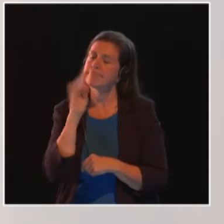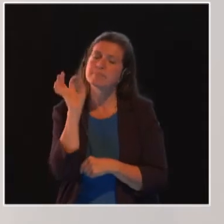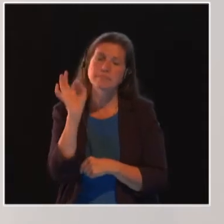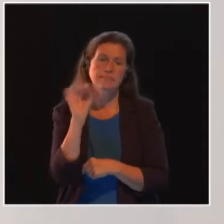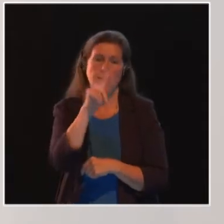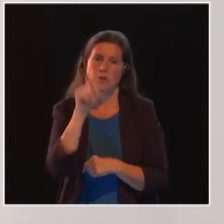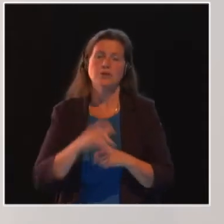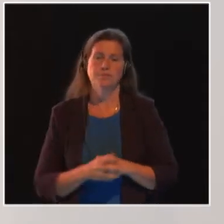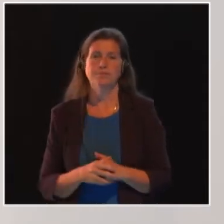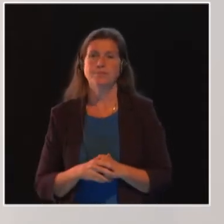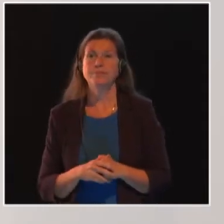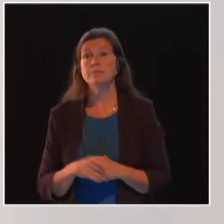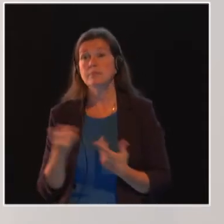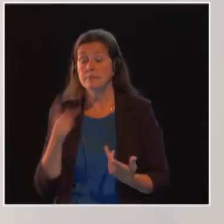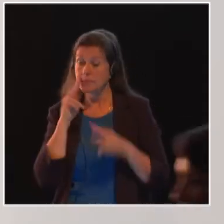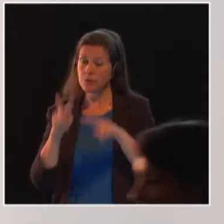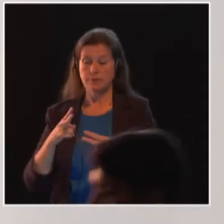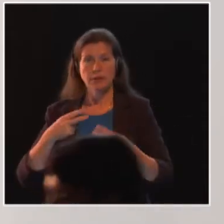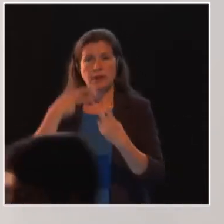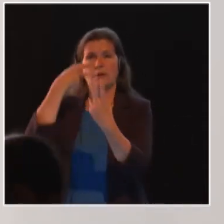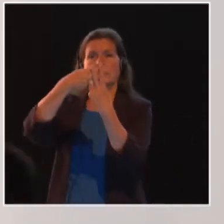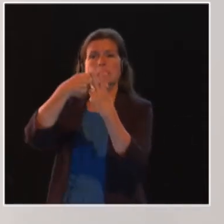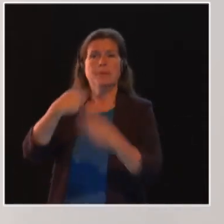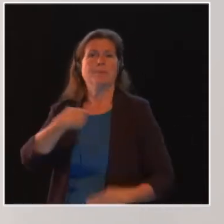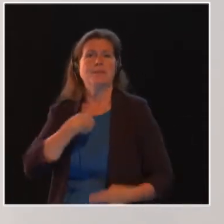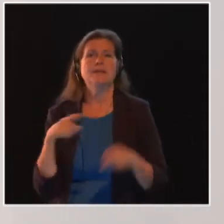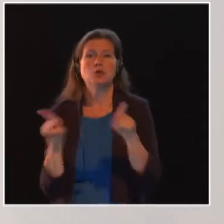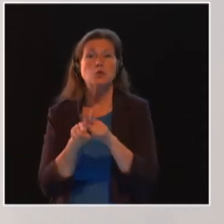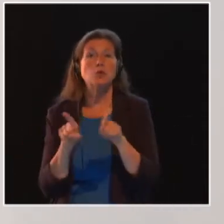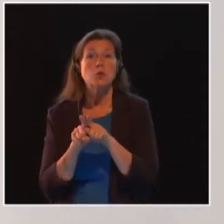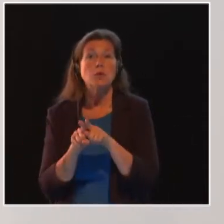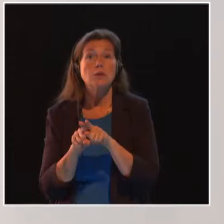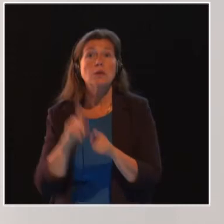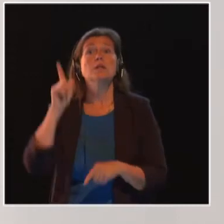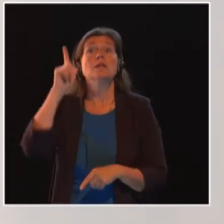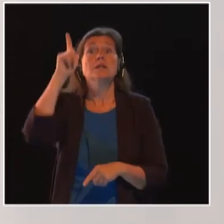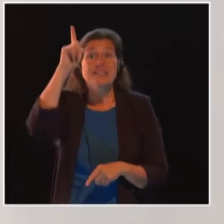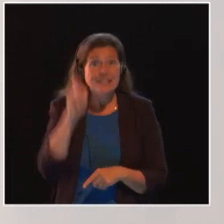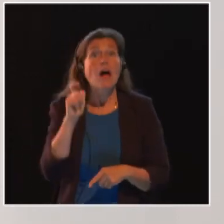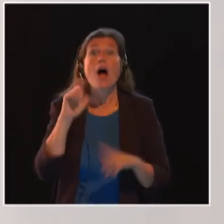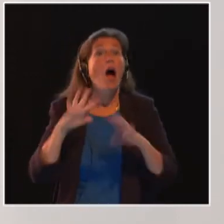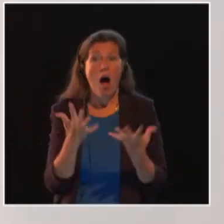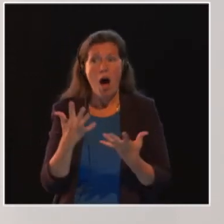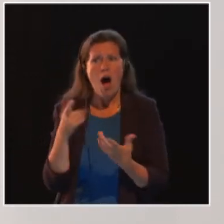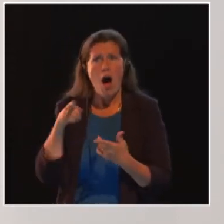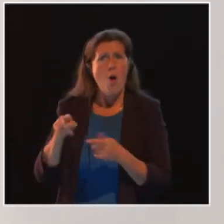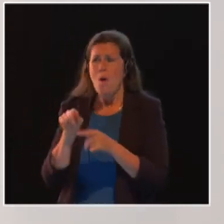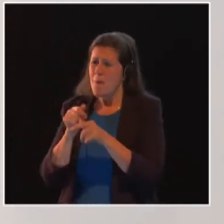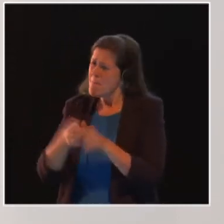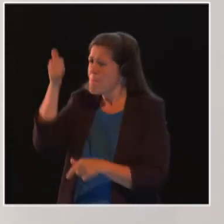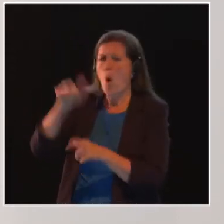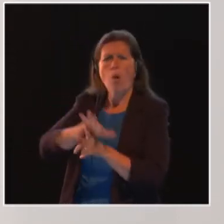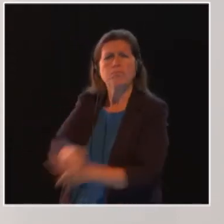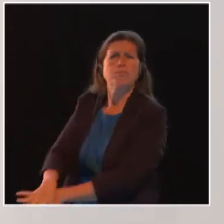think when we look at Me Too, it's important to remember that it was started by the most marginalized. And it started many years ago.